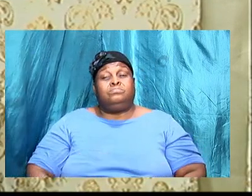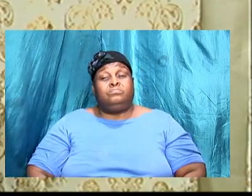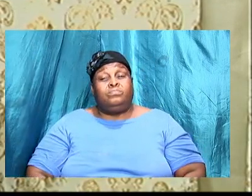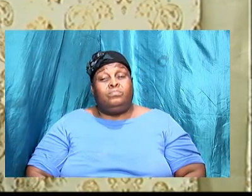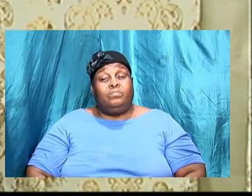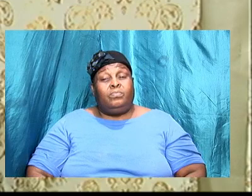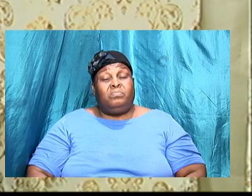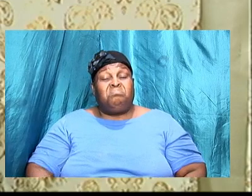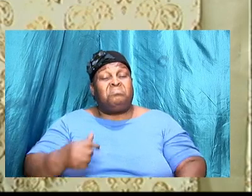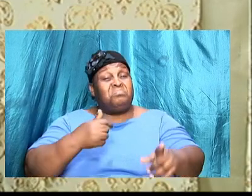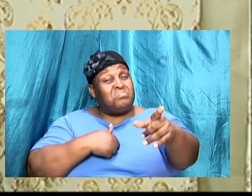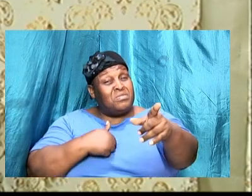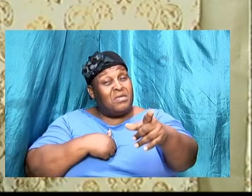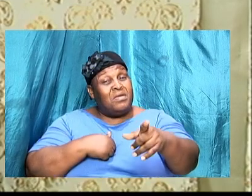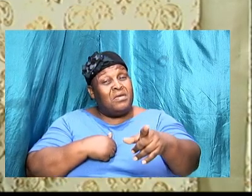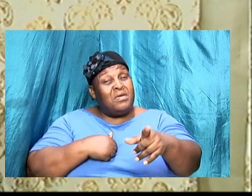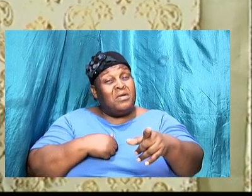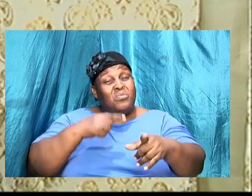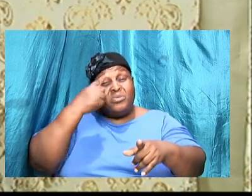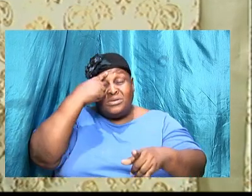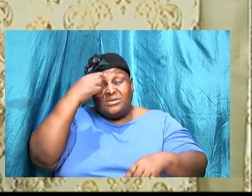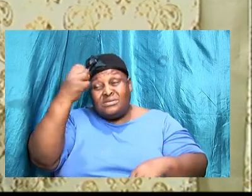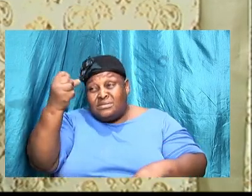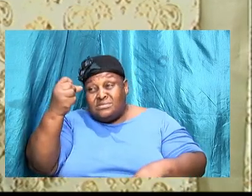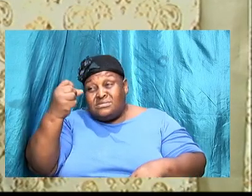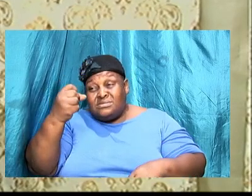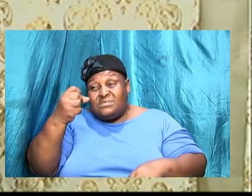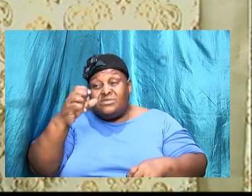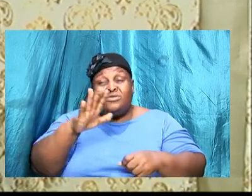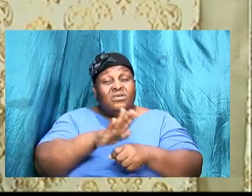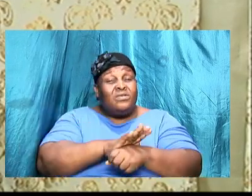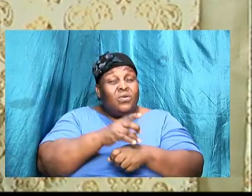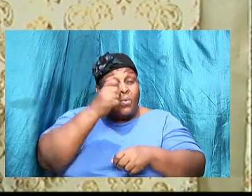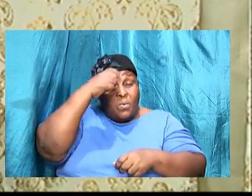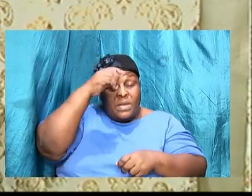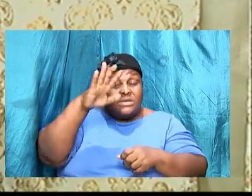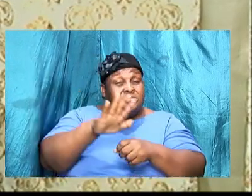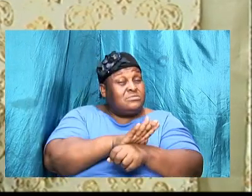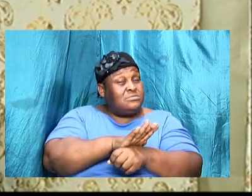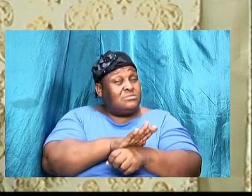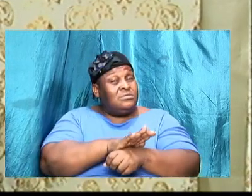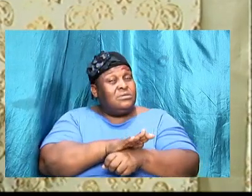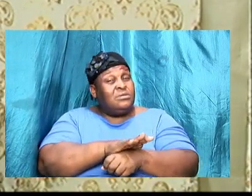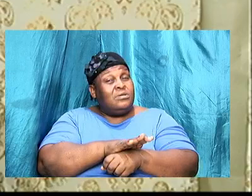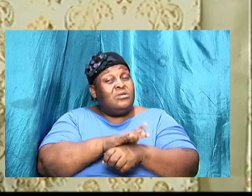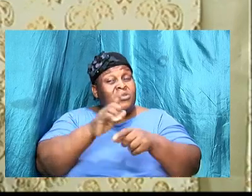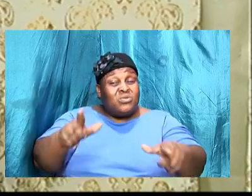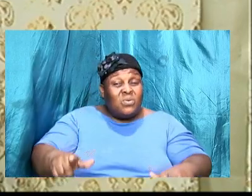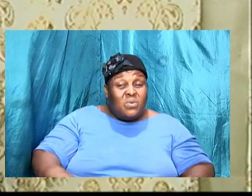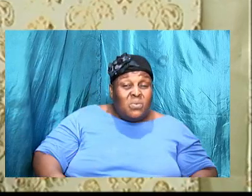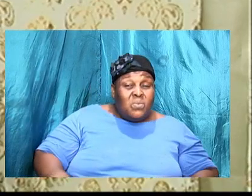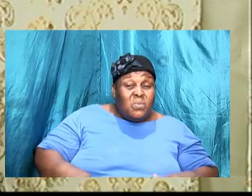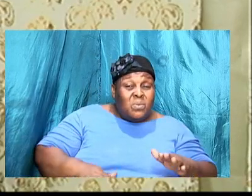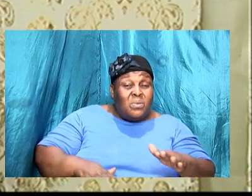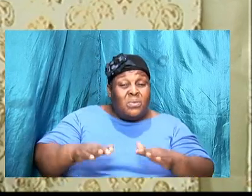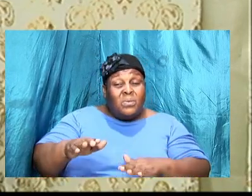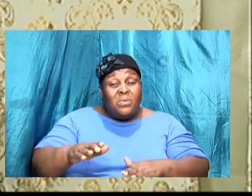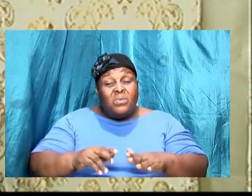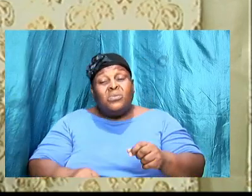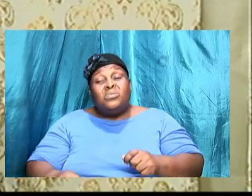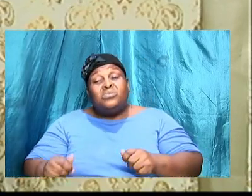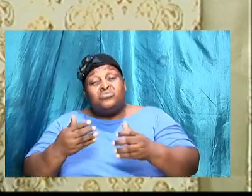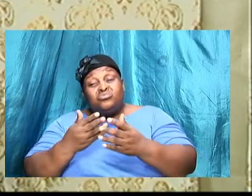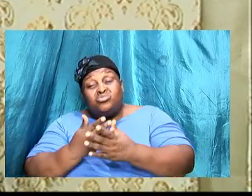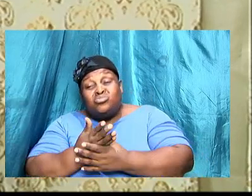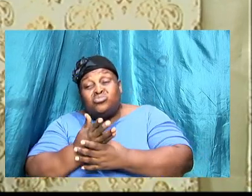I was sensitive enough wise enough to walk to walk the doors that